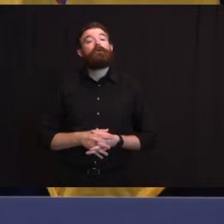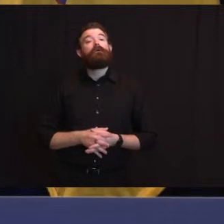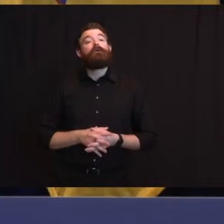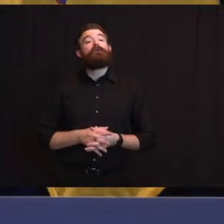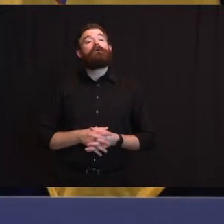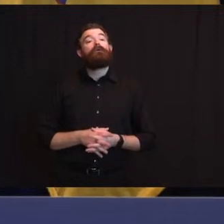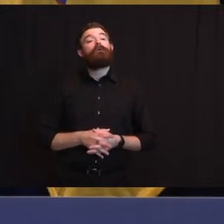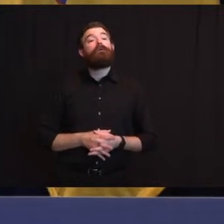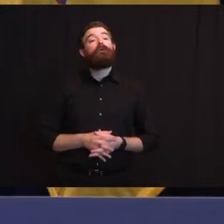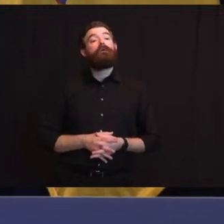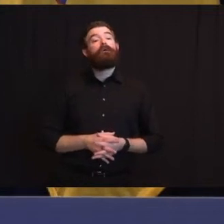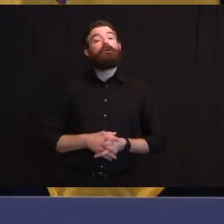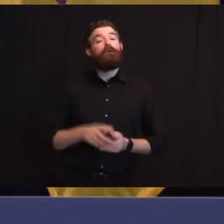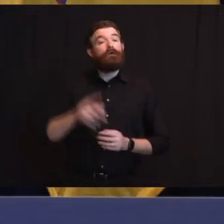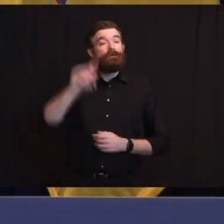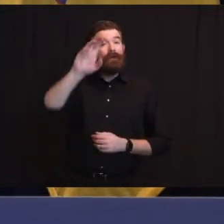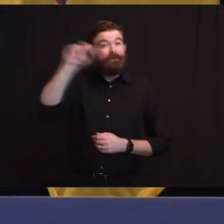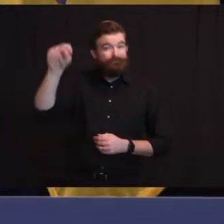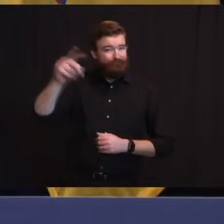we'd just appreciate hearing that.